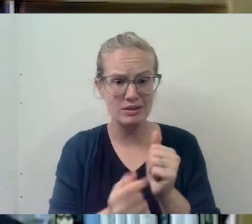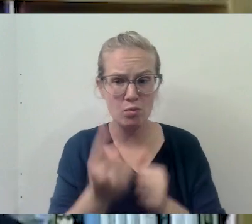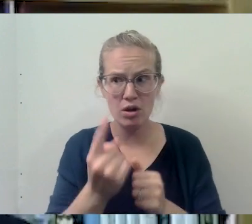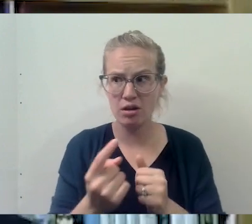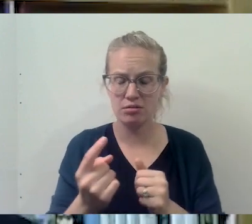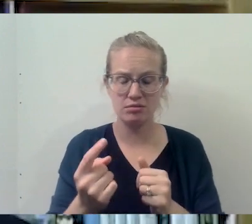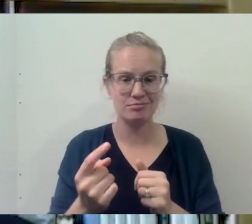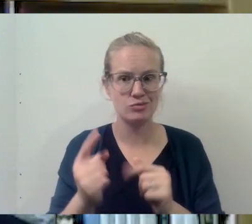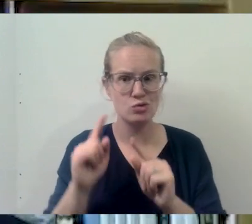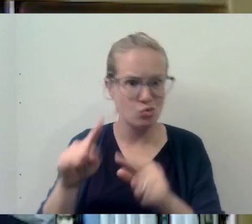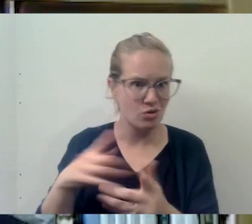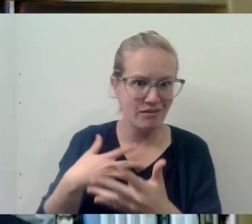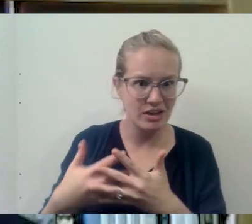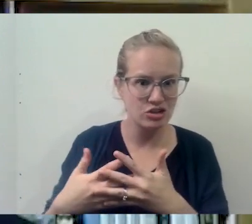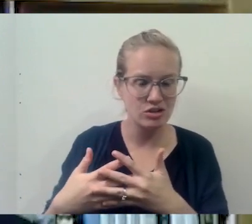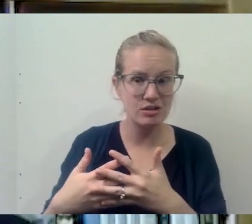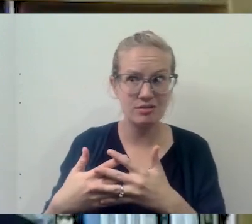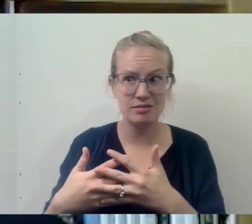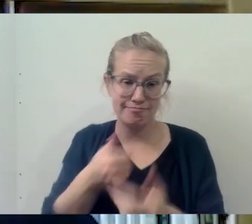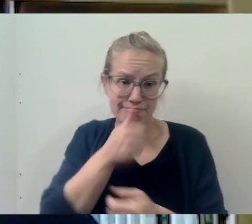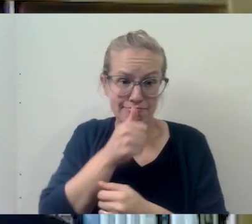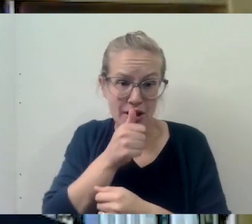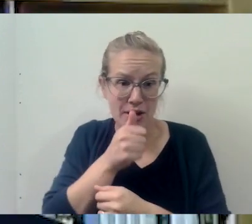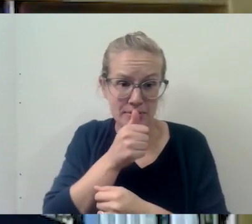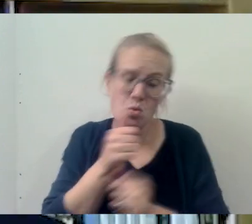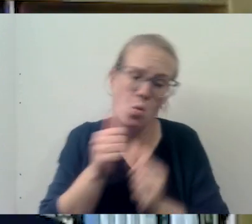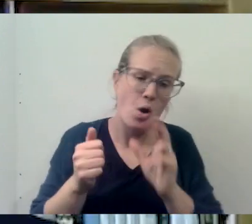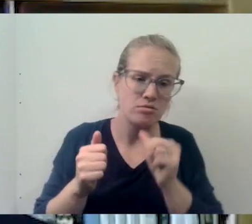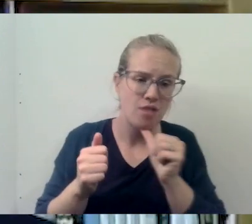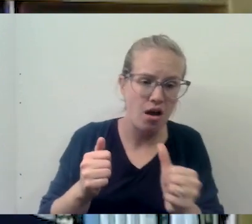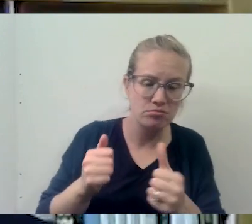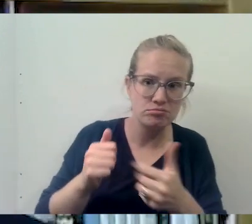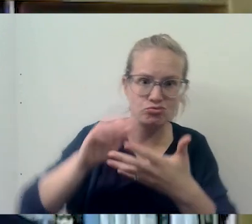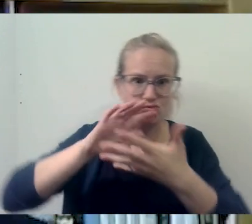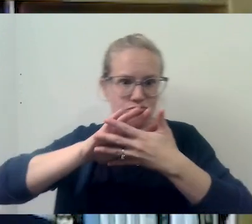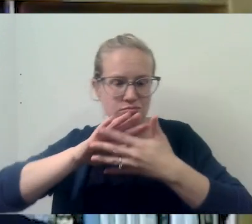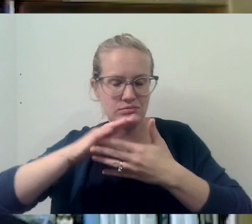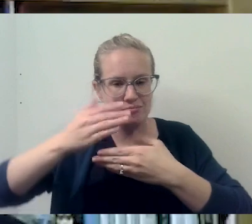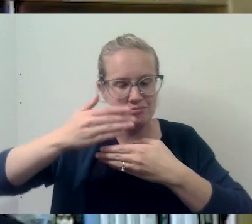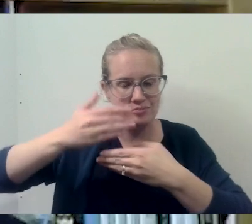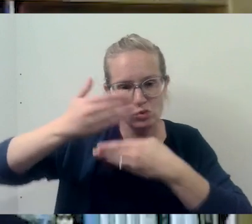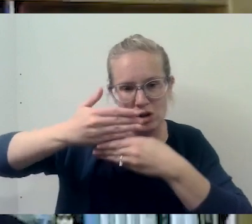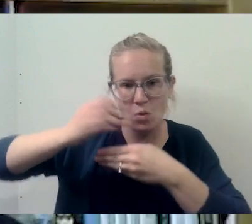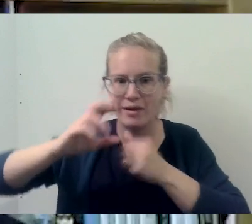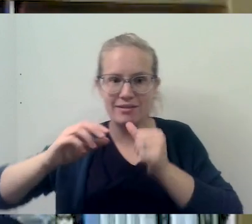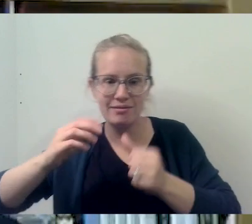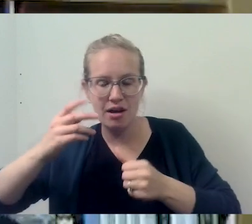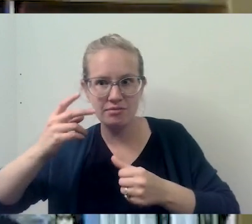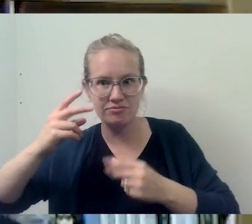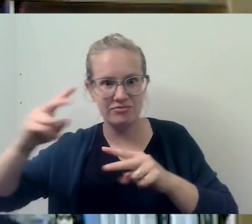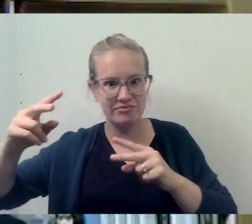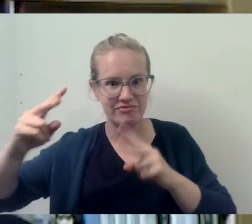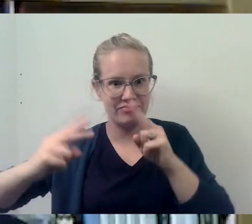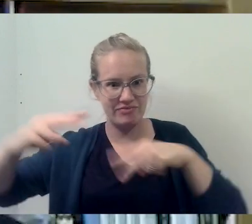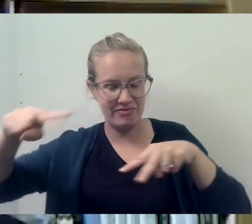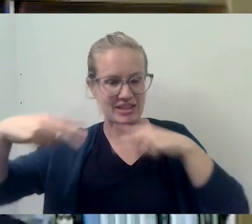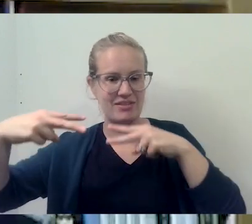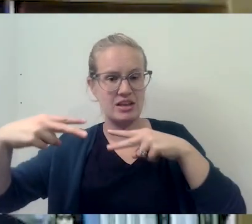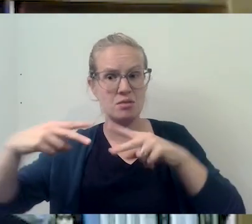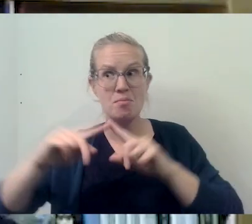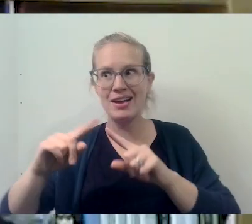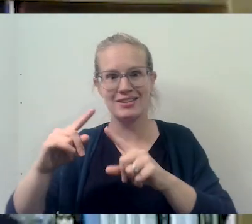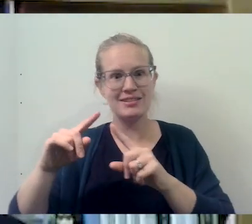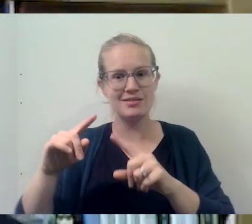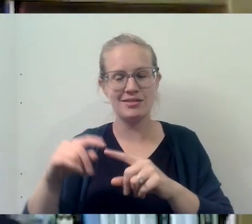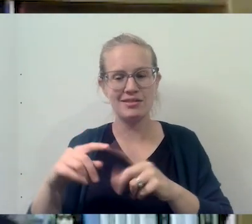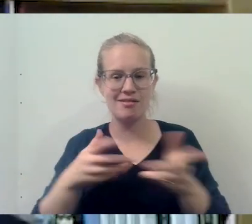about that in, in, an anonymous way or not, um, and to be able to receive some support and in